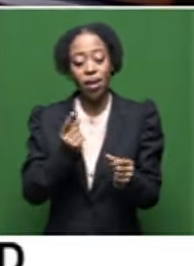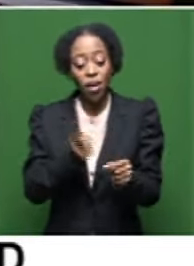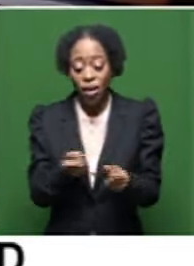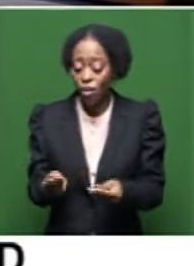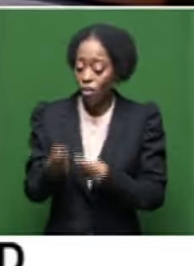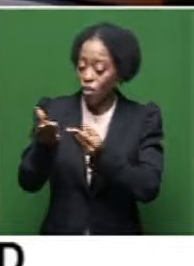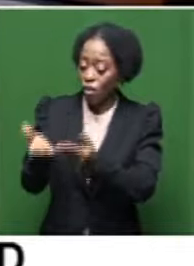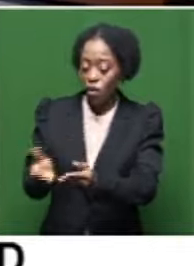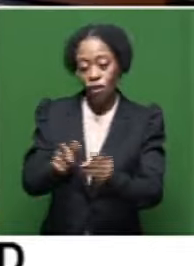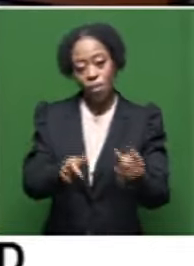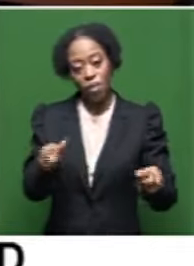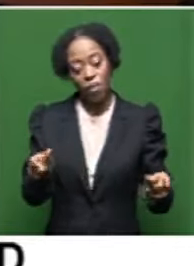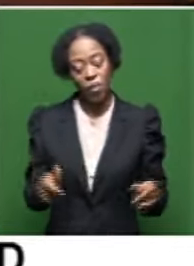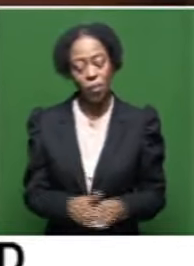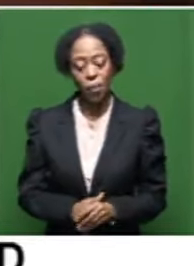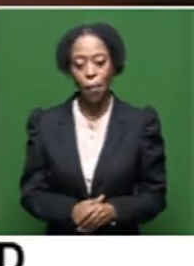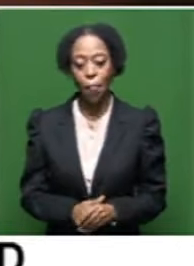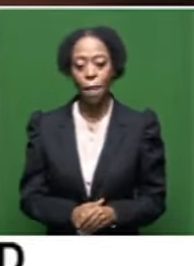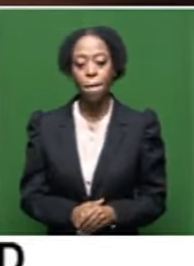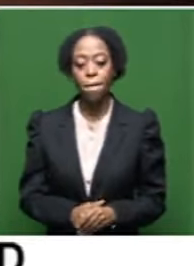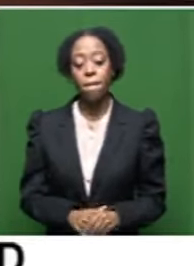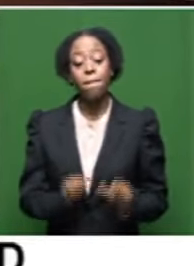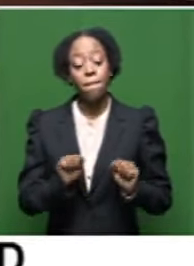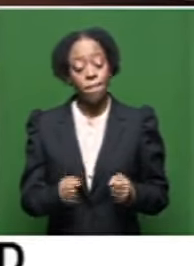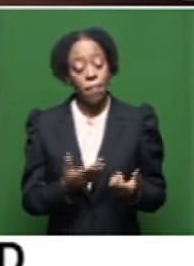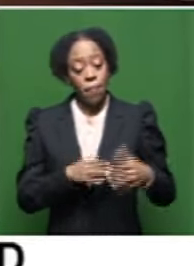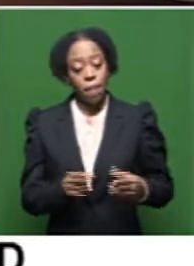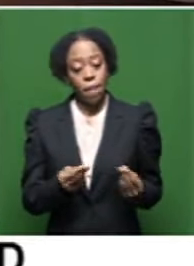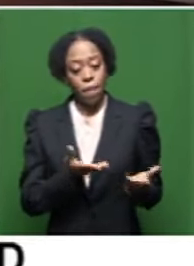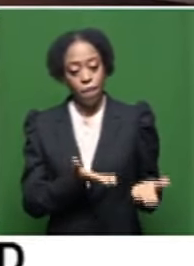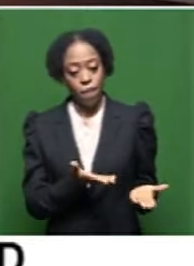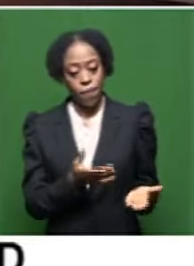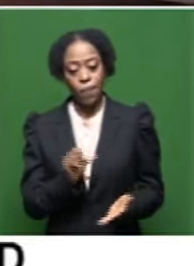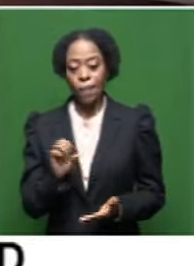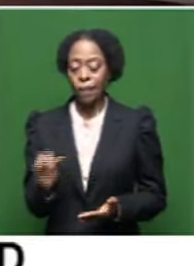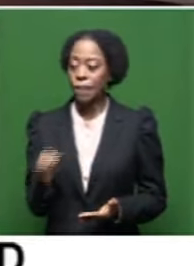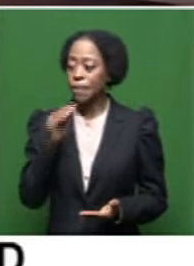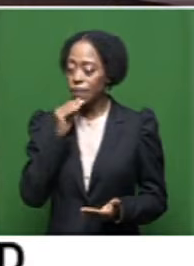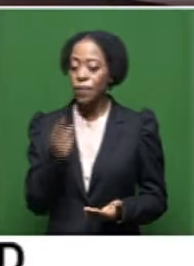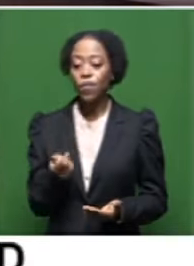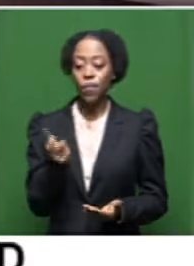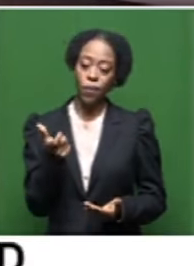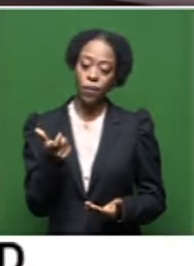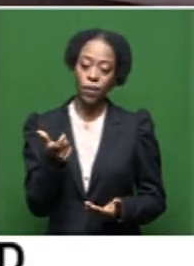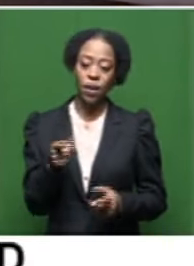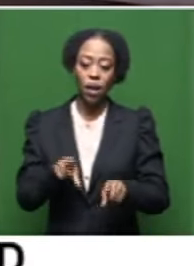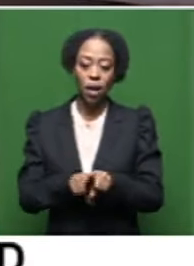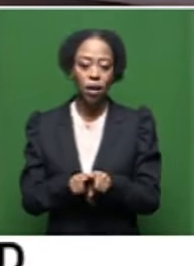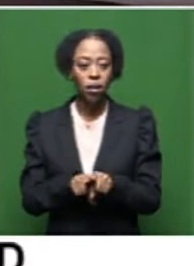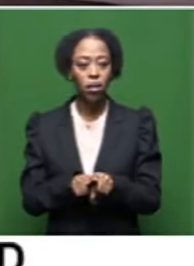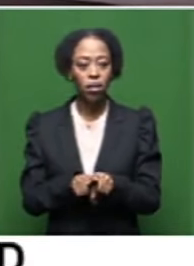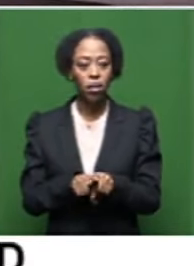he made to the people before anything else. And he did that. So almost, you know, without